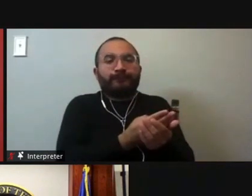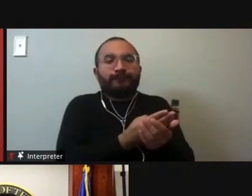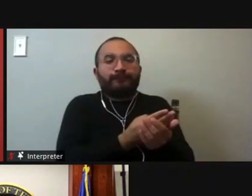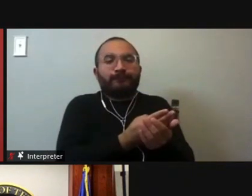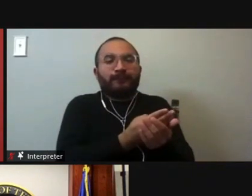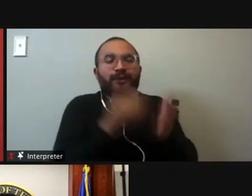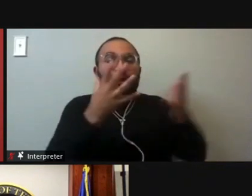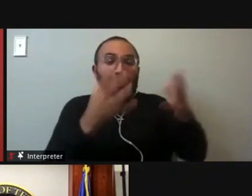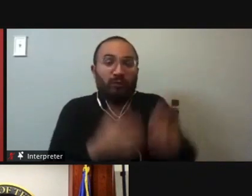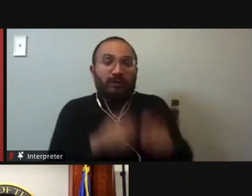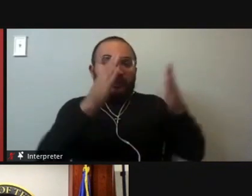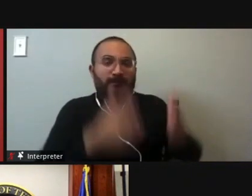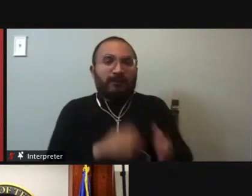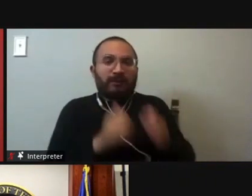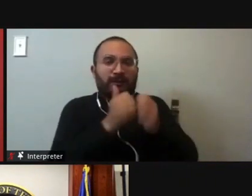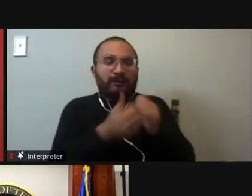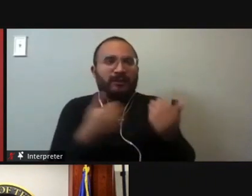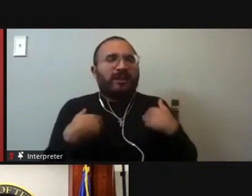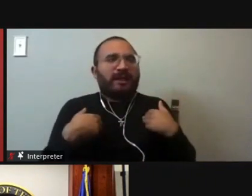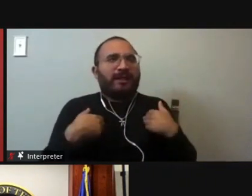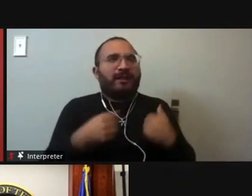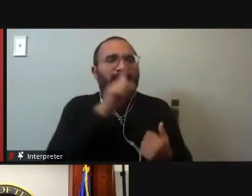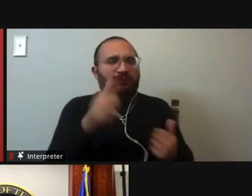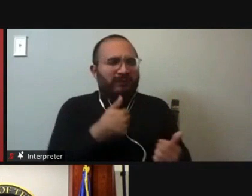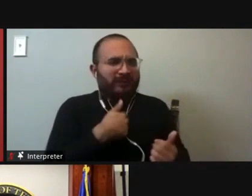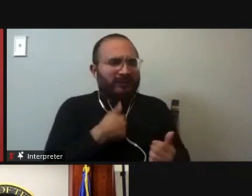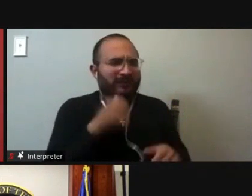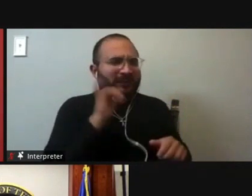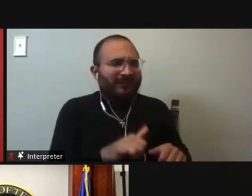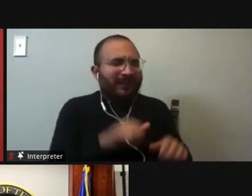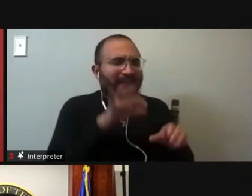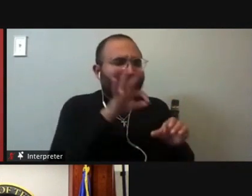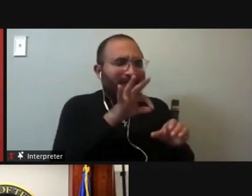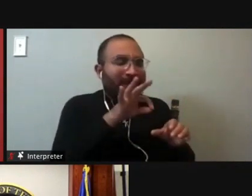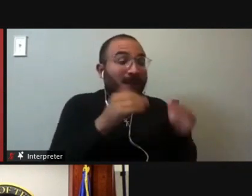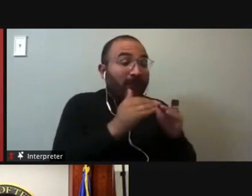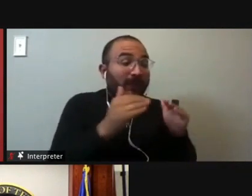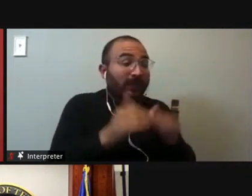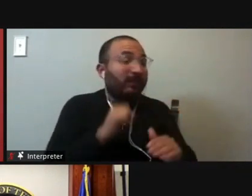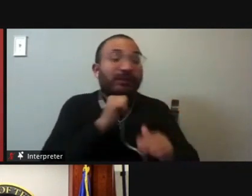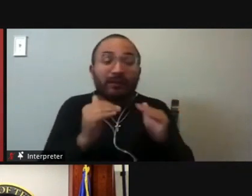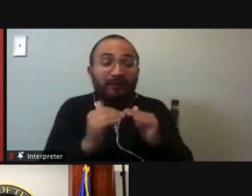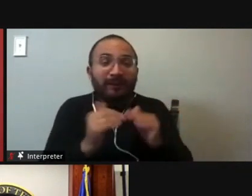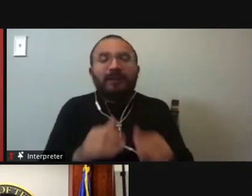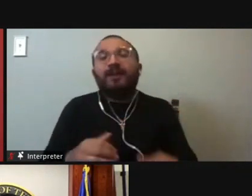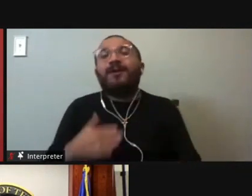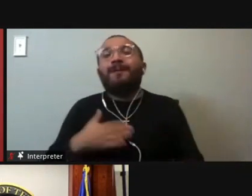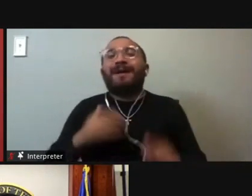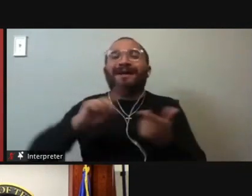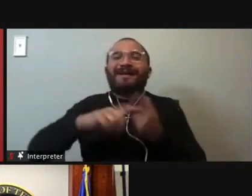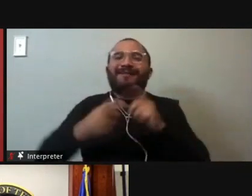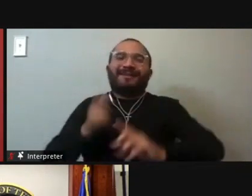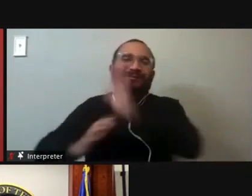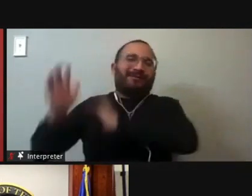want that person elected. And you'd have to question whether that's a fair system at all. And then the state rep friend of mine, when I was running back